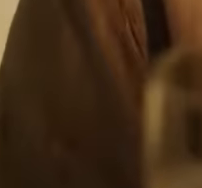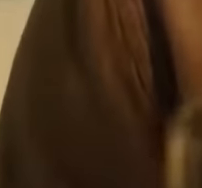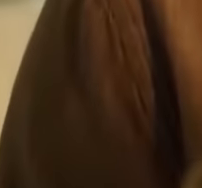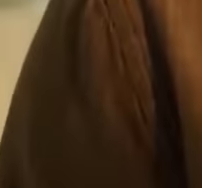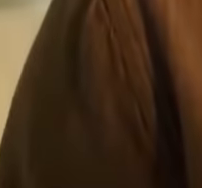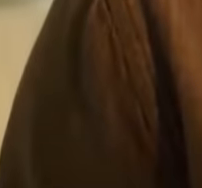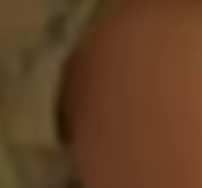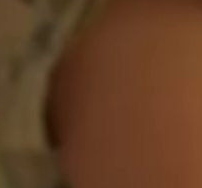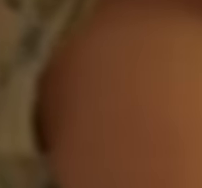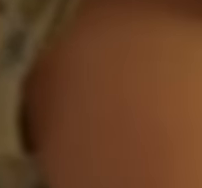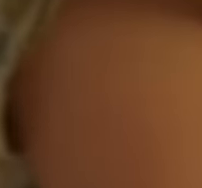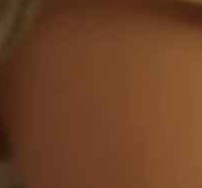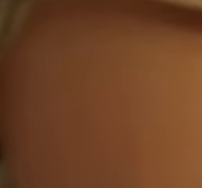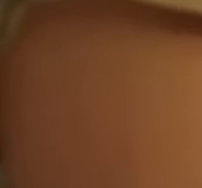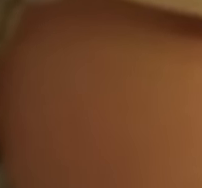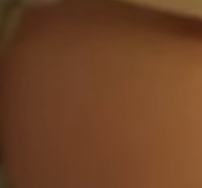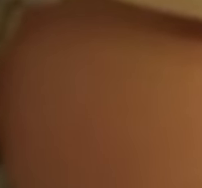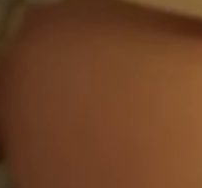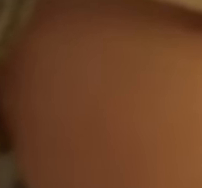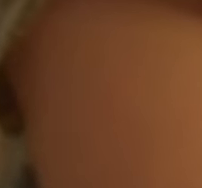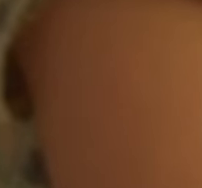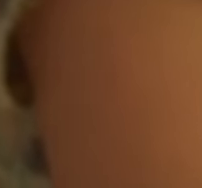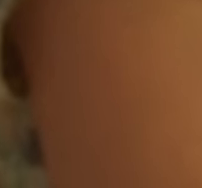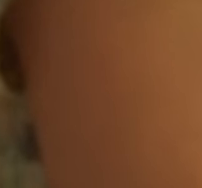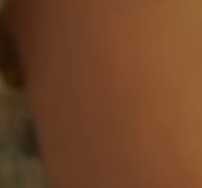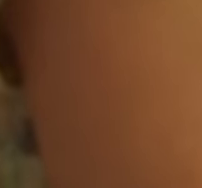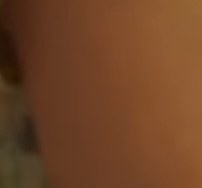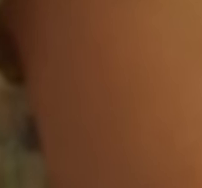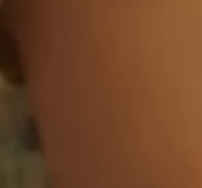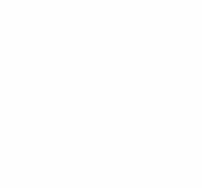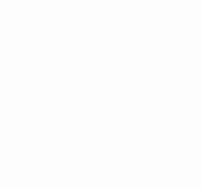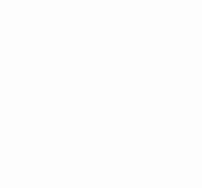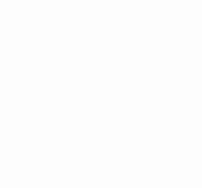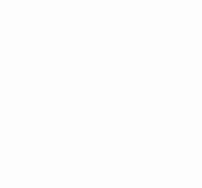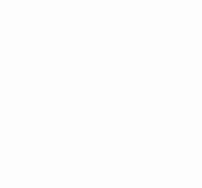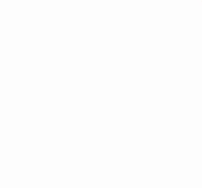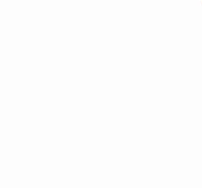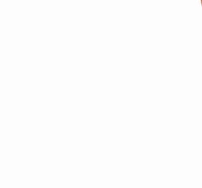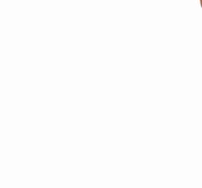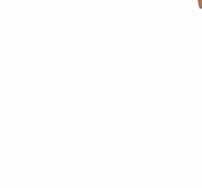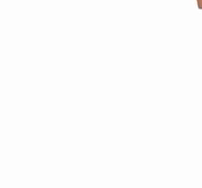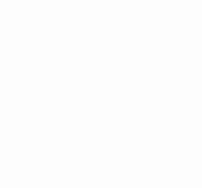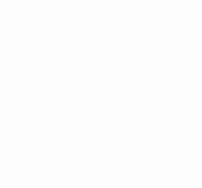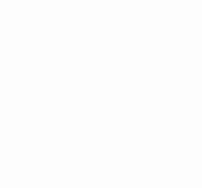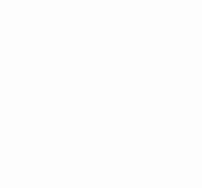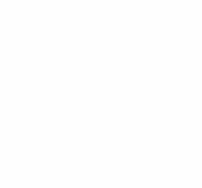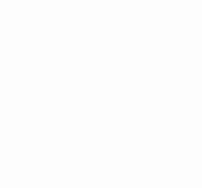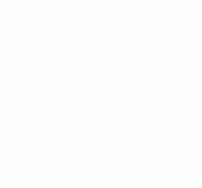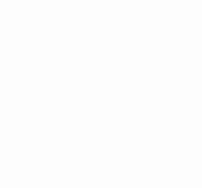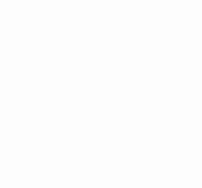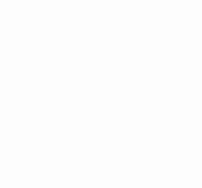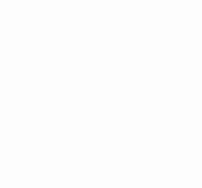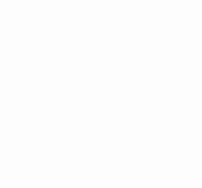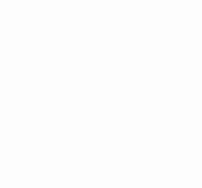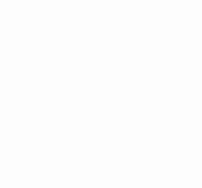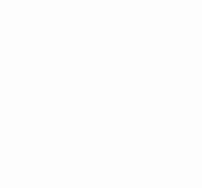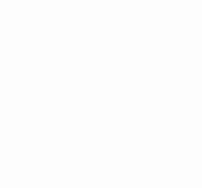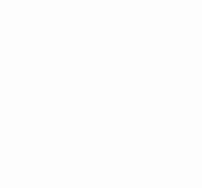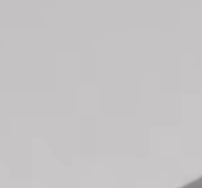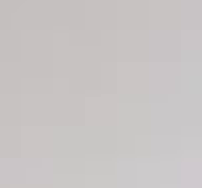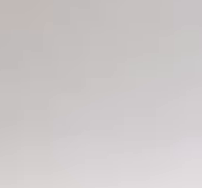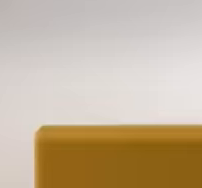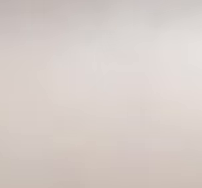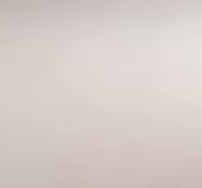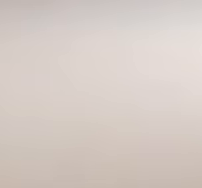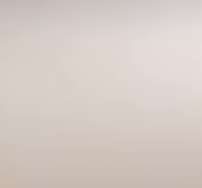Oh, standard? No, it's standard. Their brand new Hive Collection. Experience luxurious European furniture at a price you will